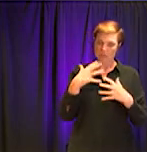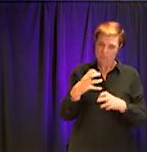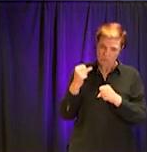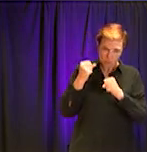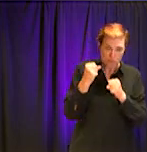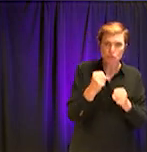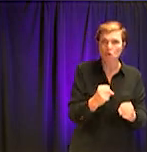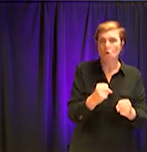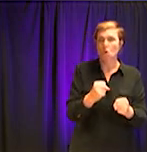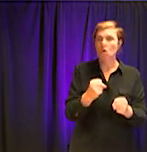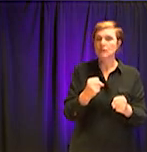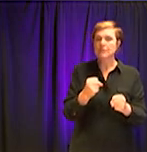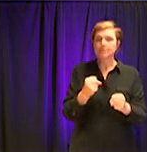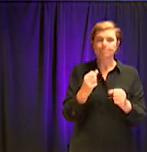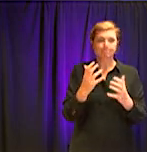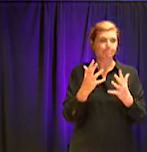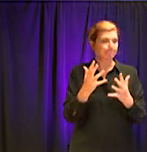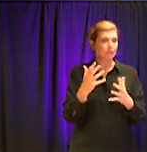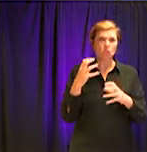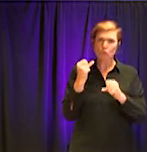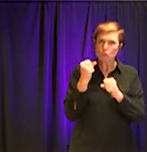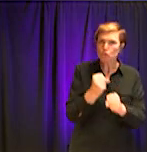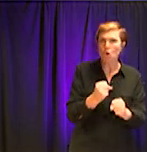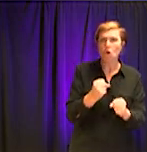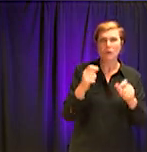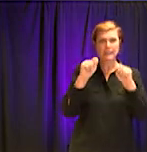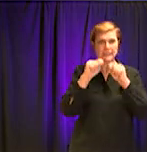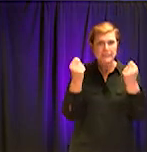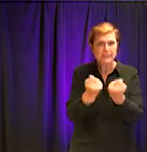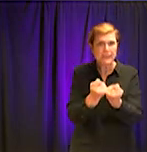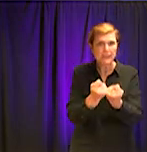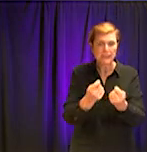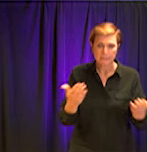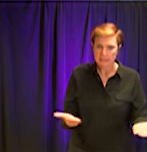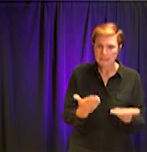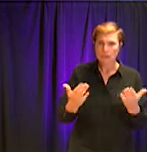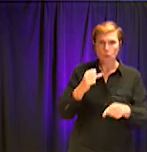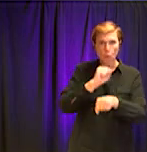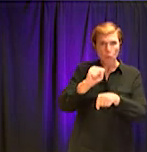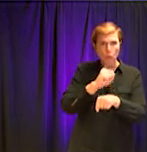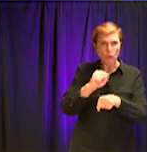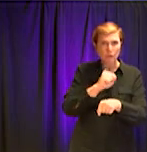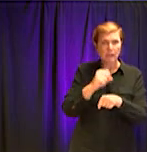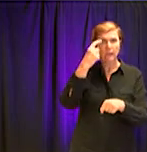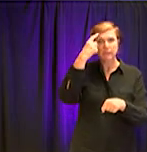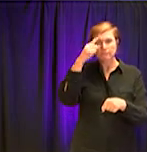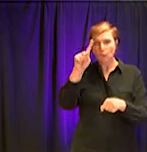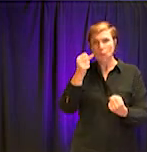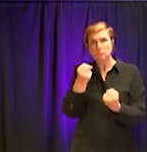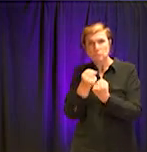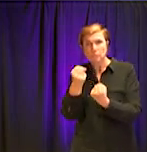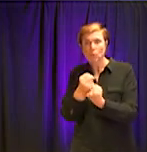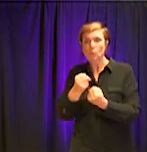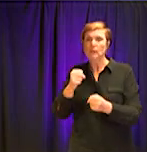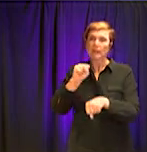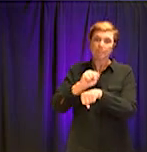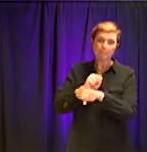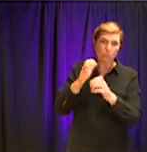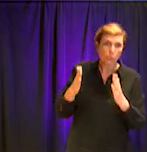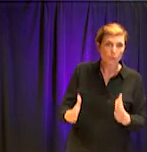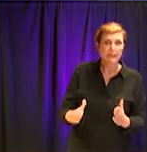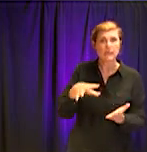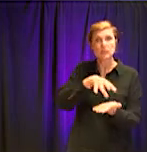team concept where we're working hard for our employees, for our students and our families,